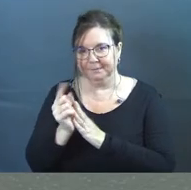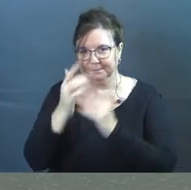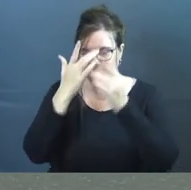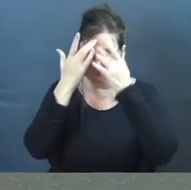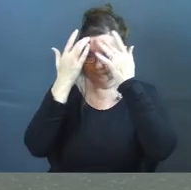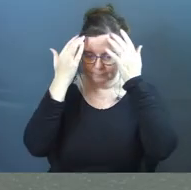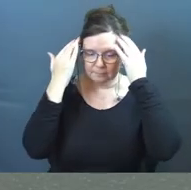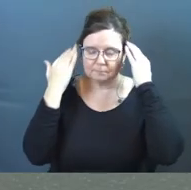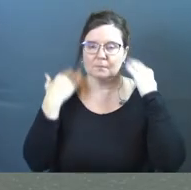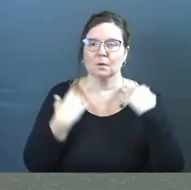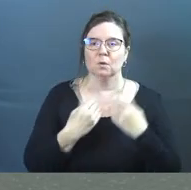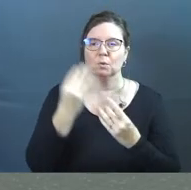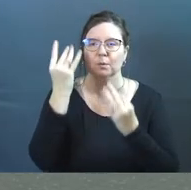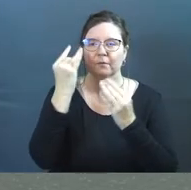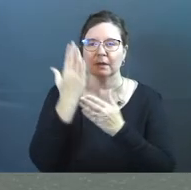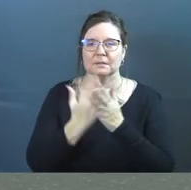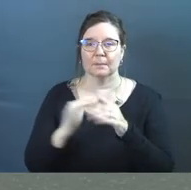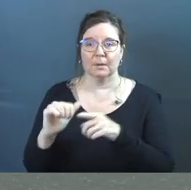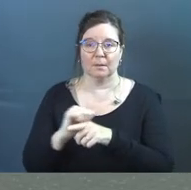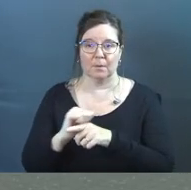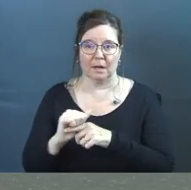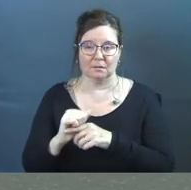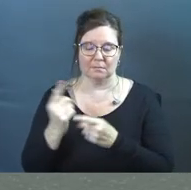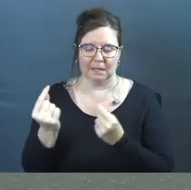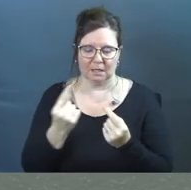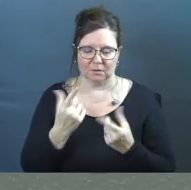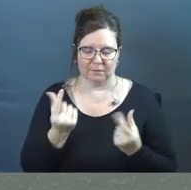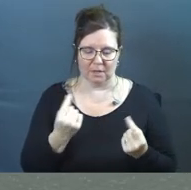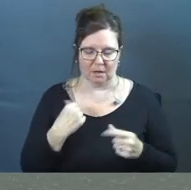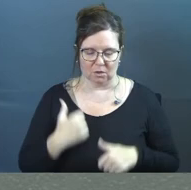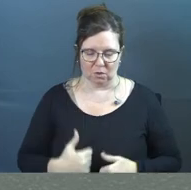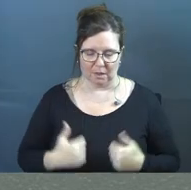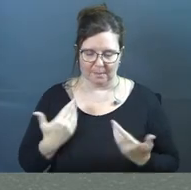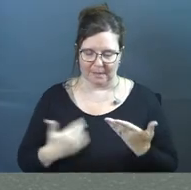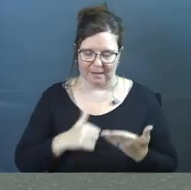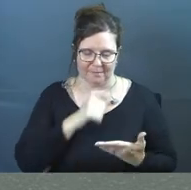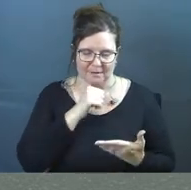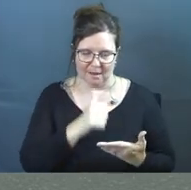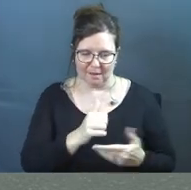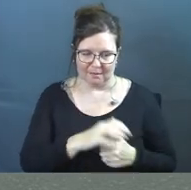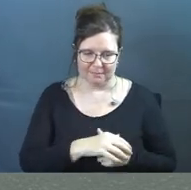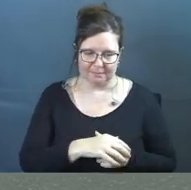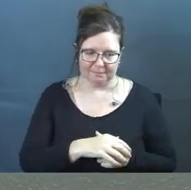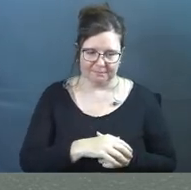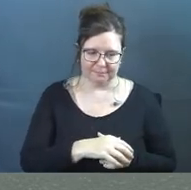to reflect on maybe just some of the practices that you have implemented in your life that maybe have not